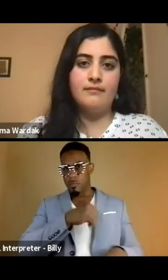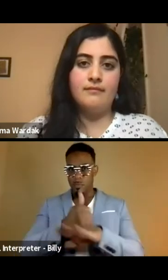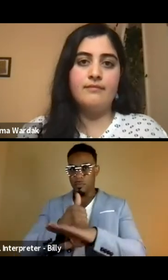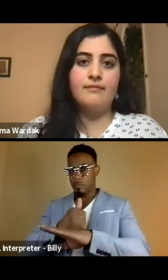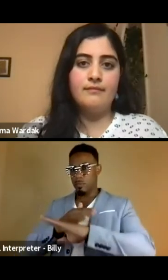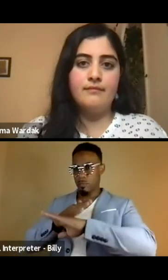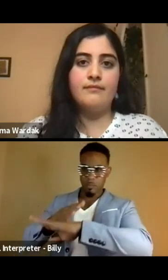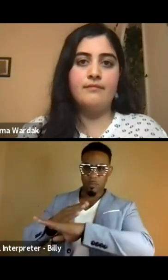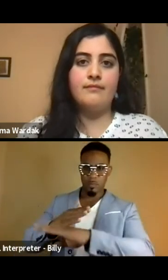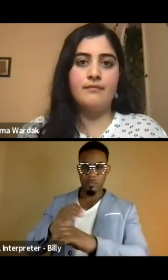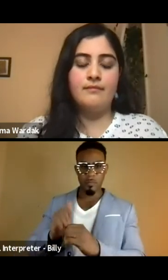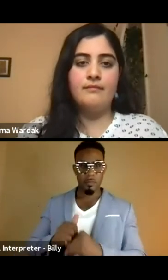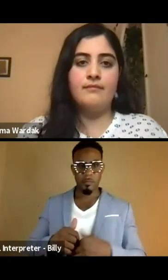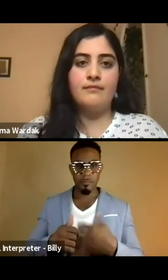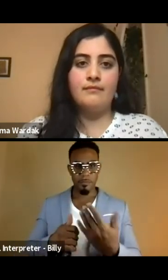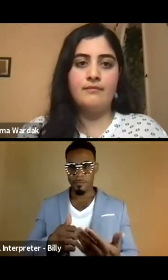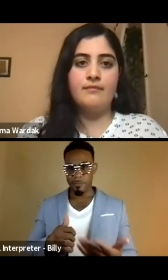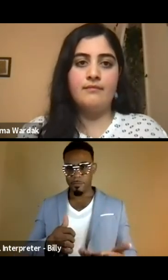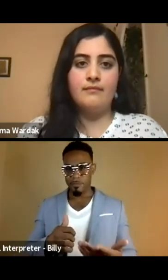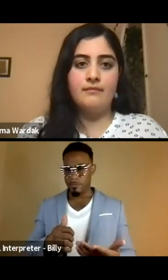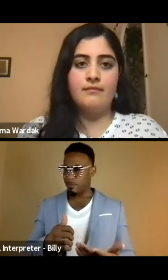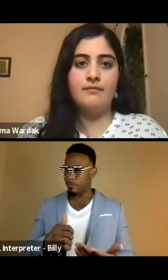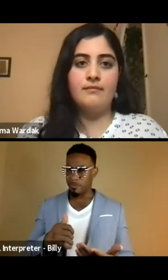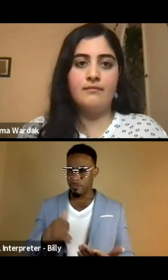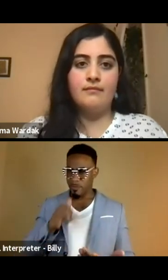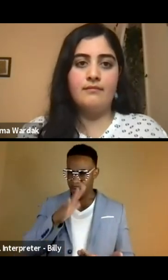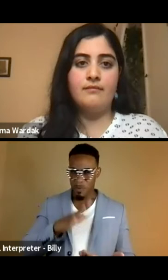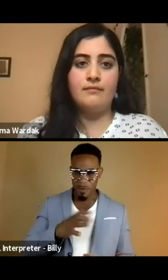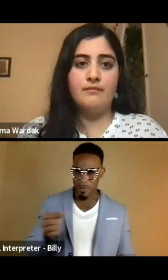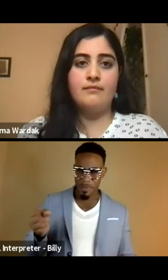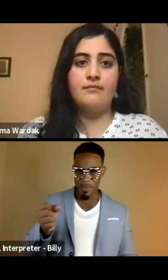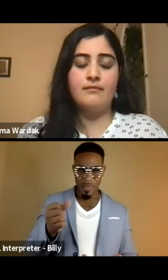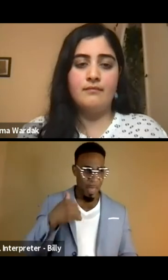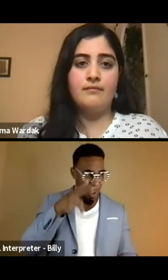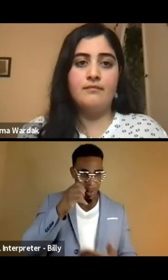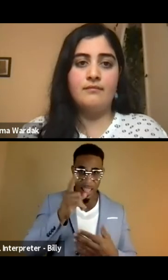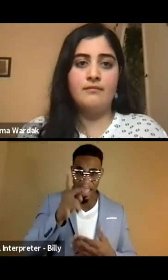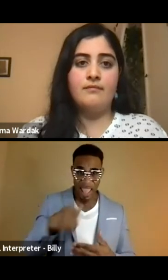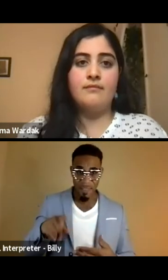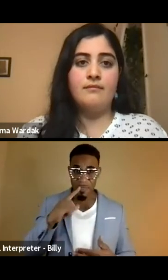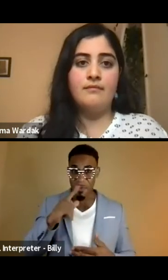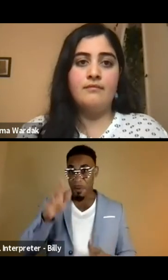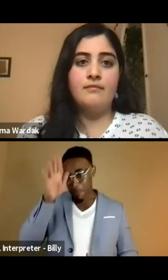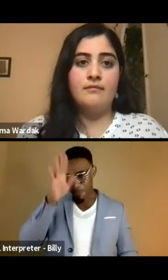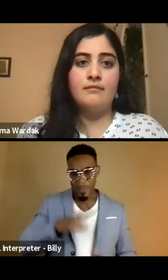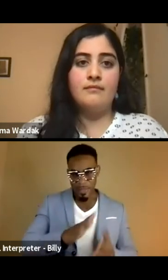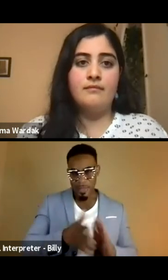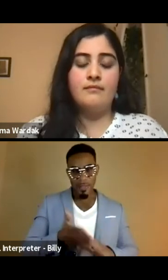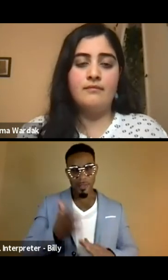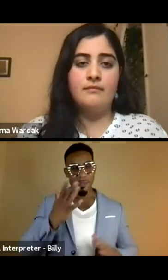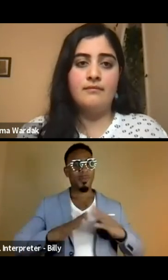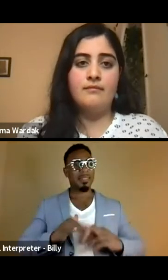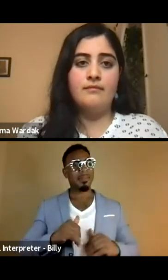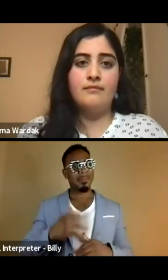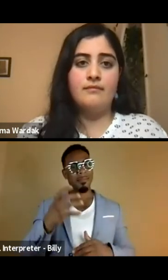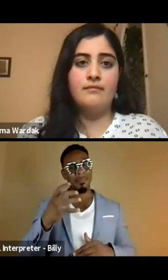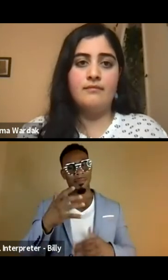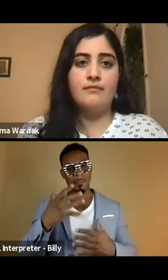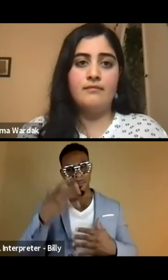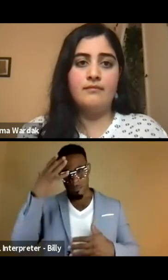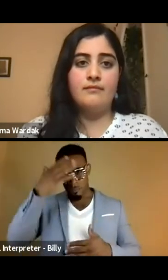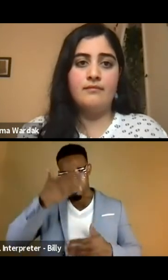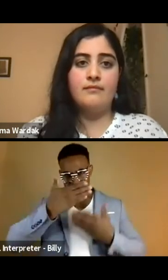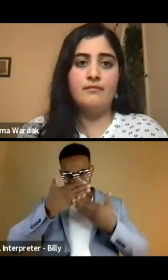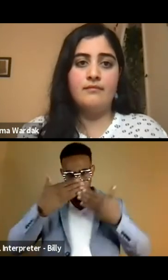with putting out these women. I, I heard that half of them were men dressed in these Darth Vader,